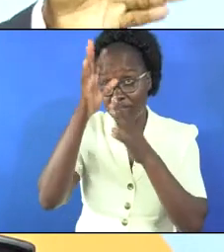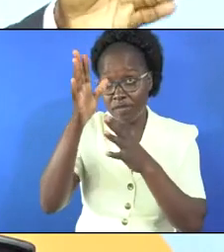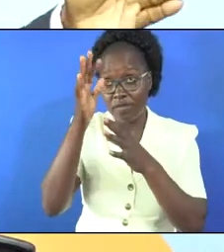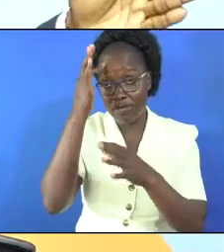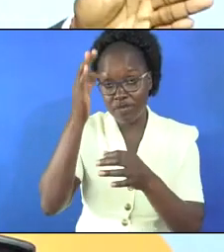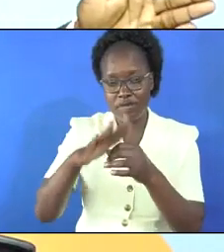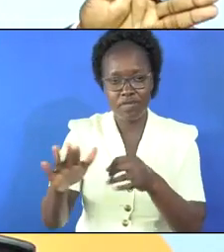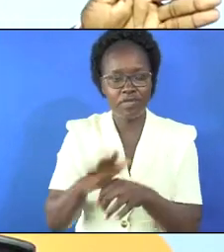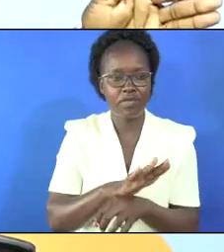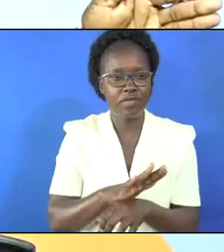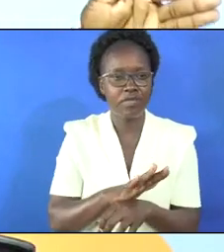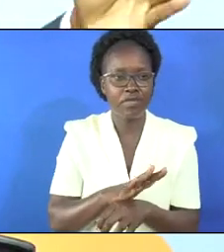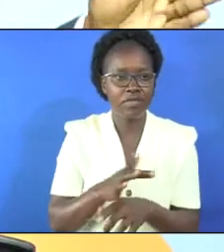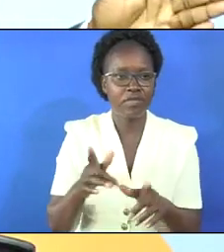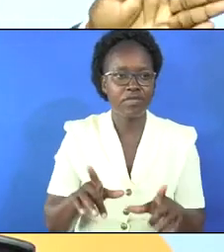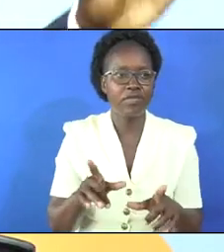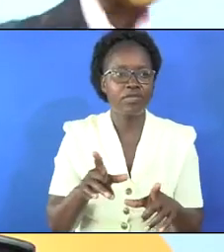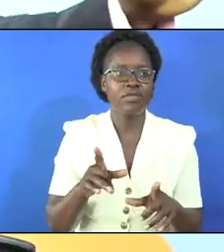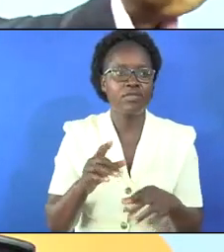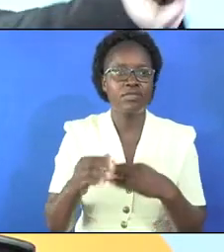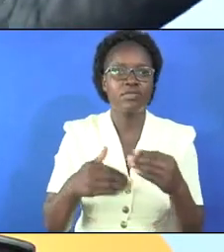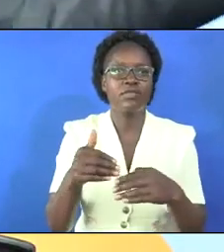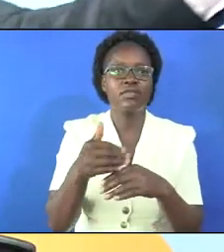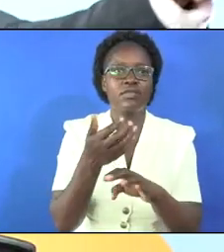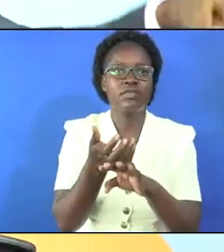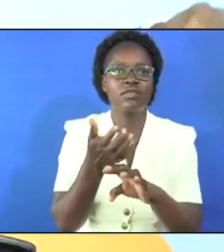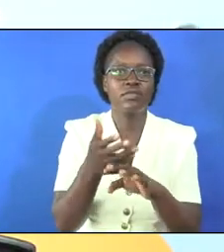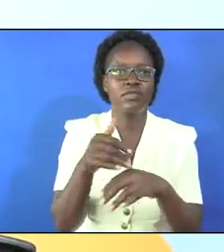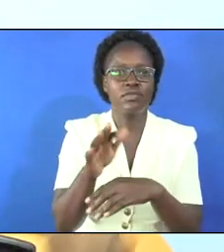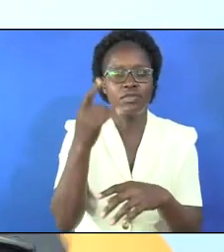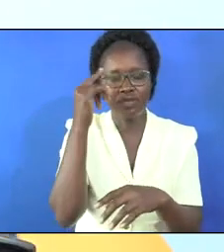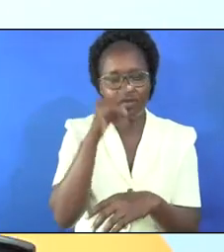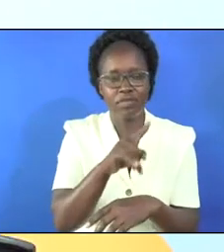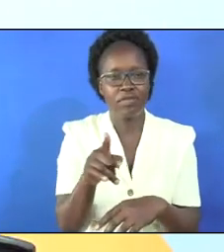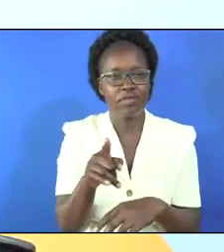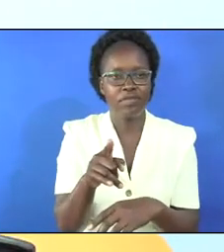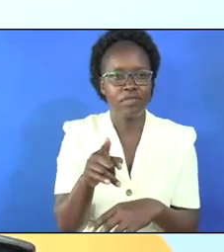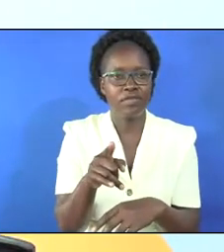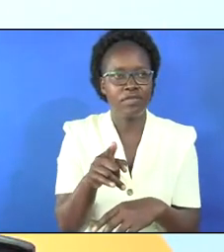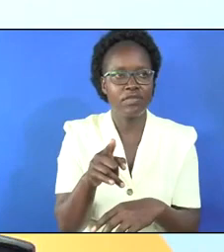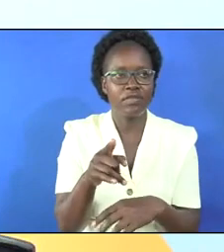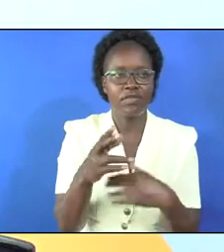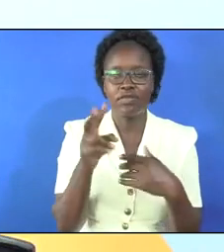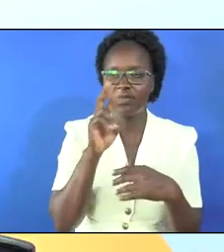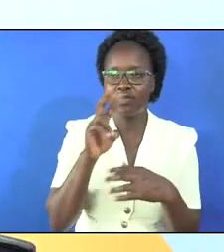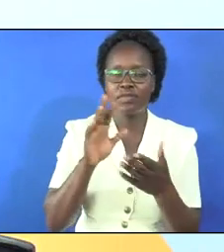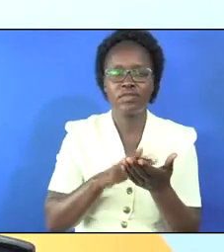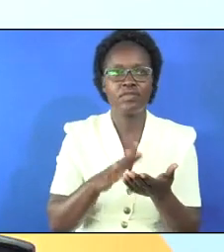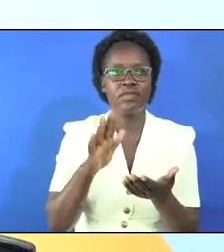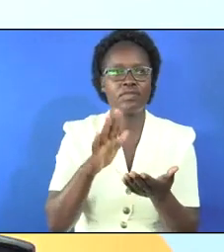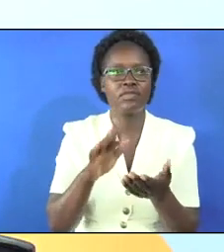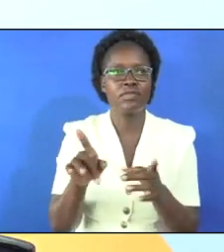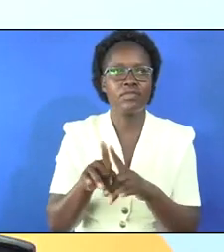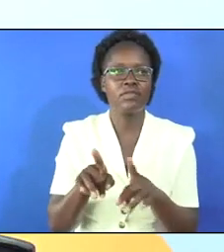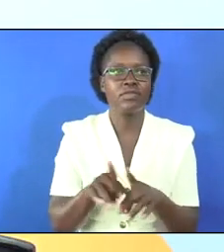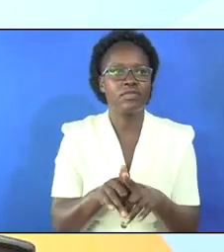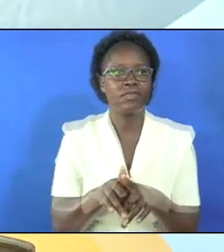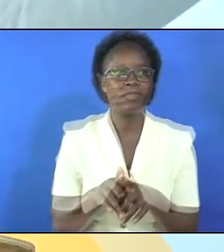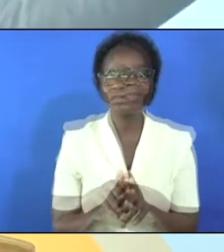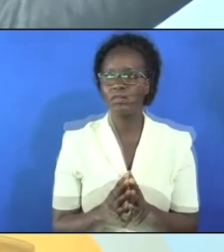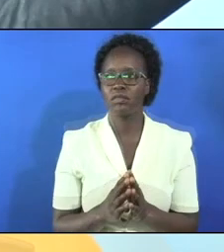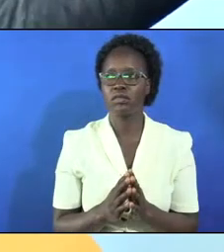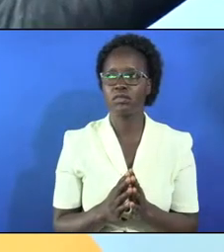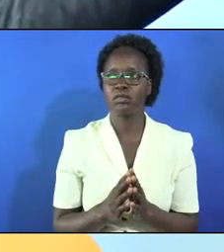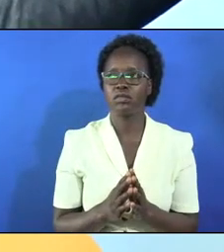let him roll the stones away for you that you will see his glory even in your marriage